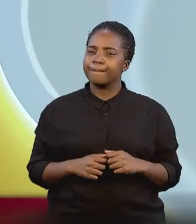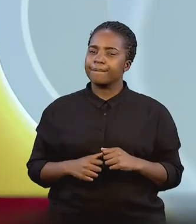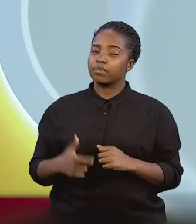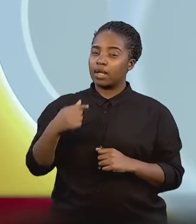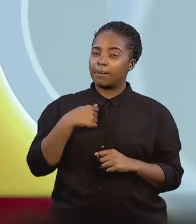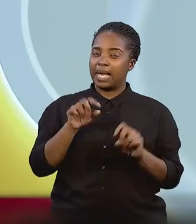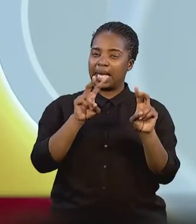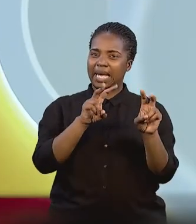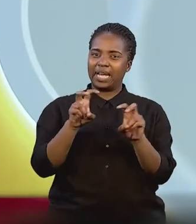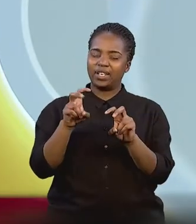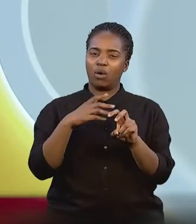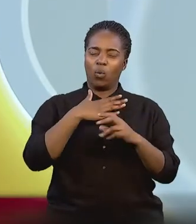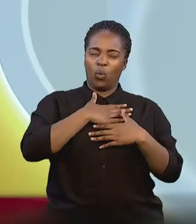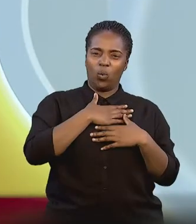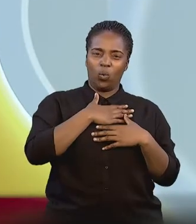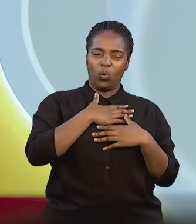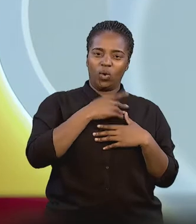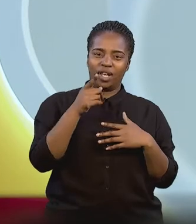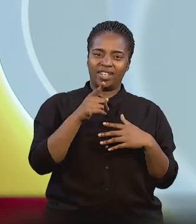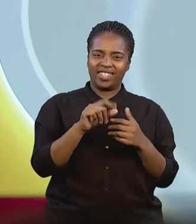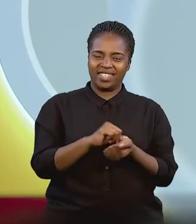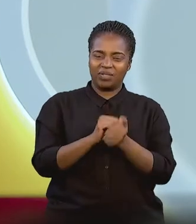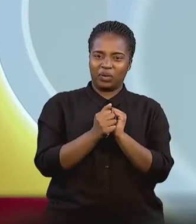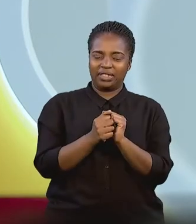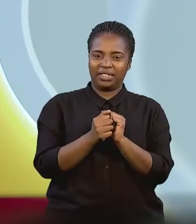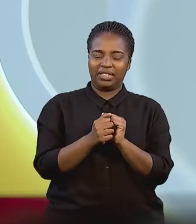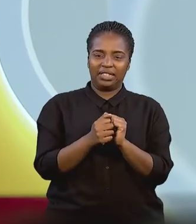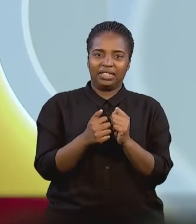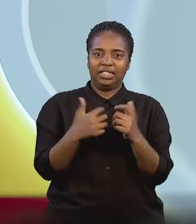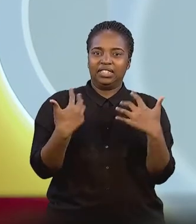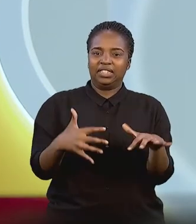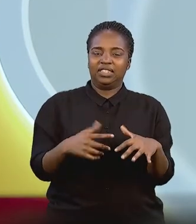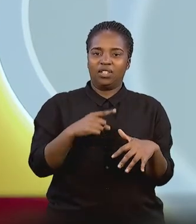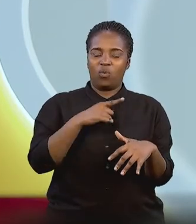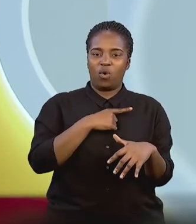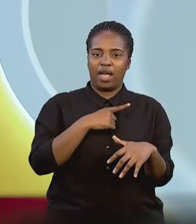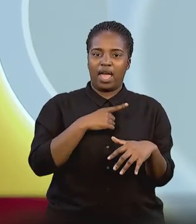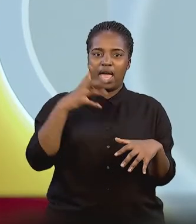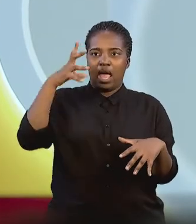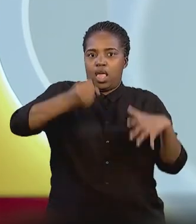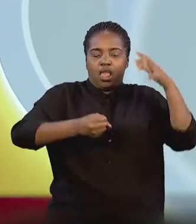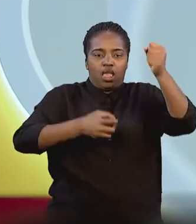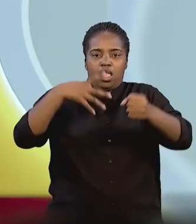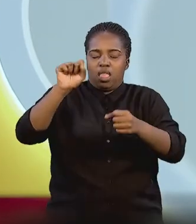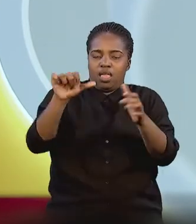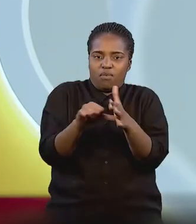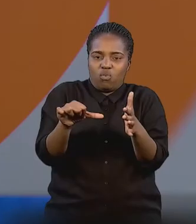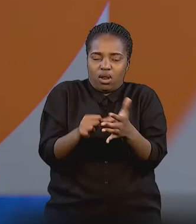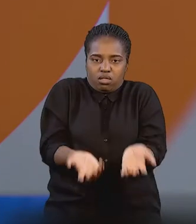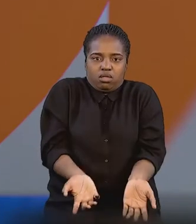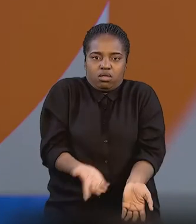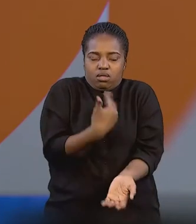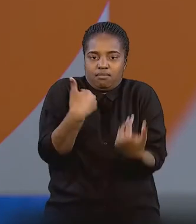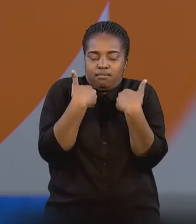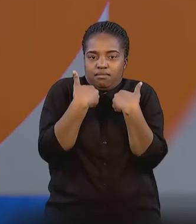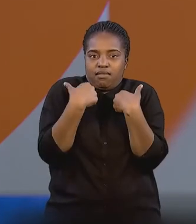only issue with it is that it's so much of a grabbing sport. You know, by that I mean hands are always the most important part of it. You